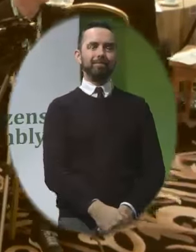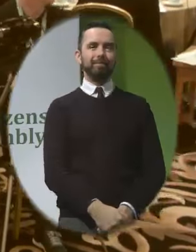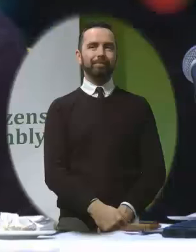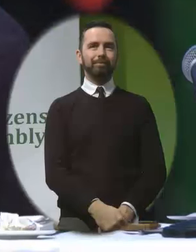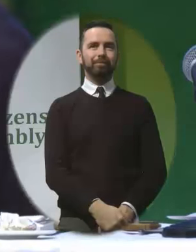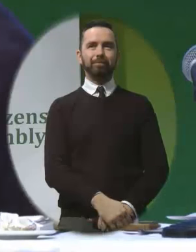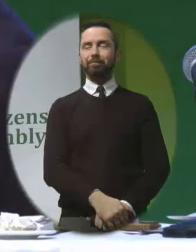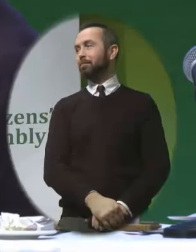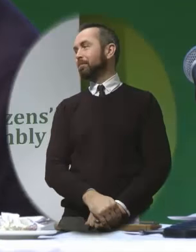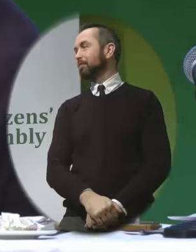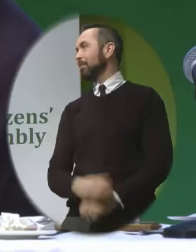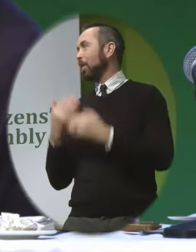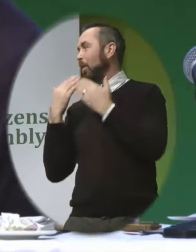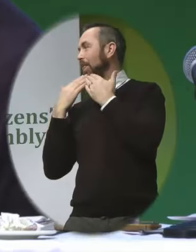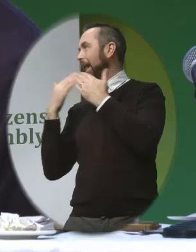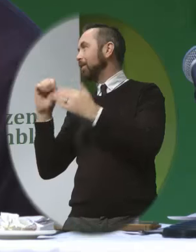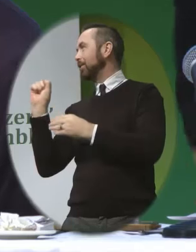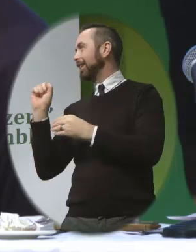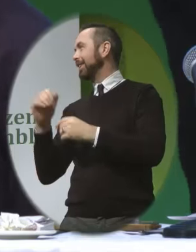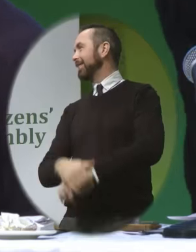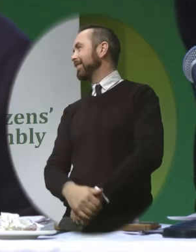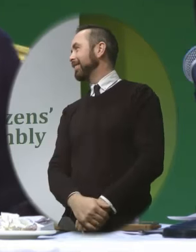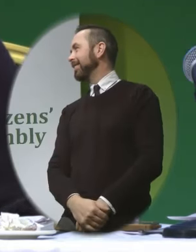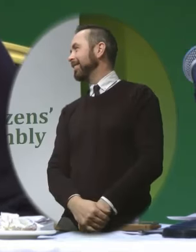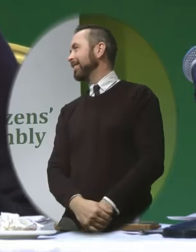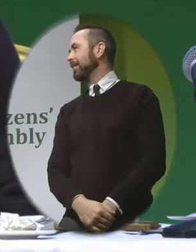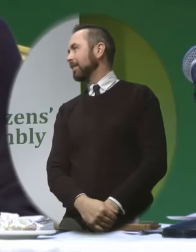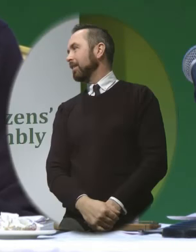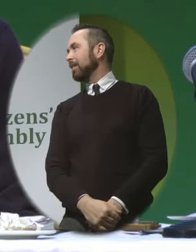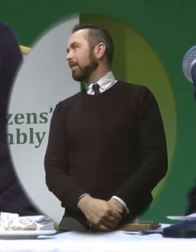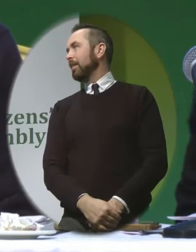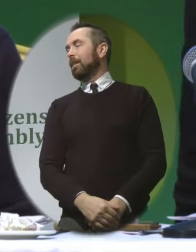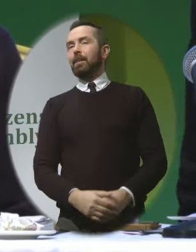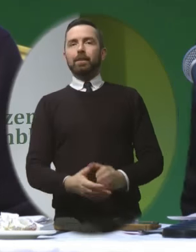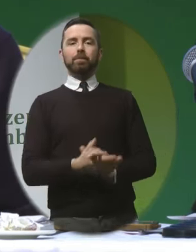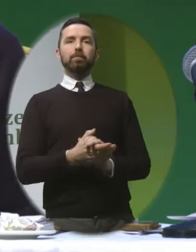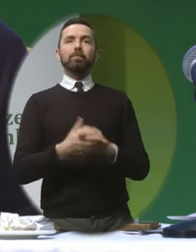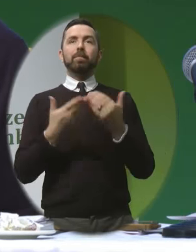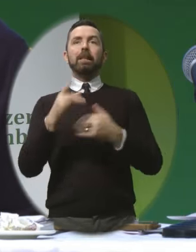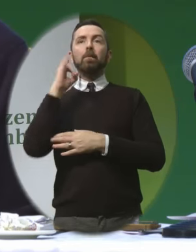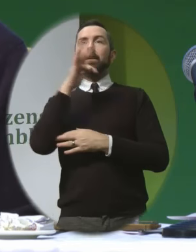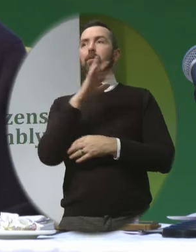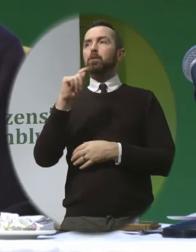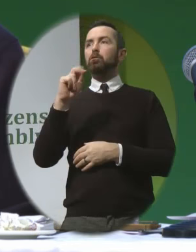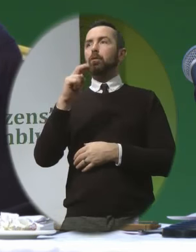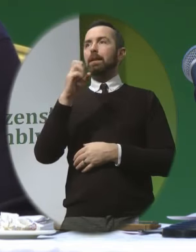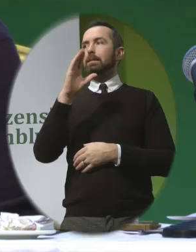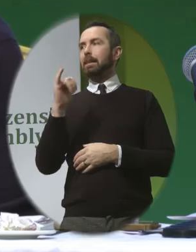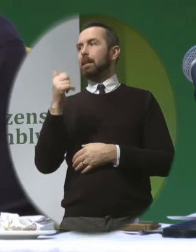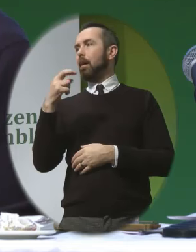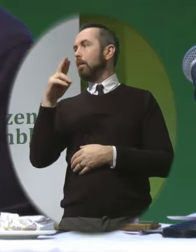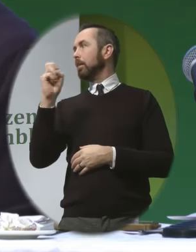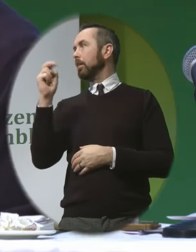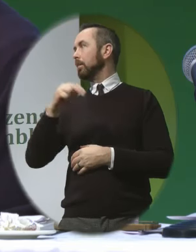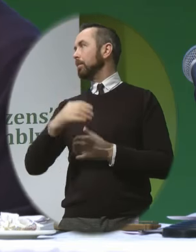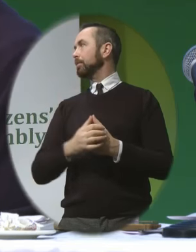Thank you Sinead and thank you Ethan for being so good and now we'll hear from Tracy Harkin on behalf of Every Life